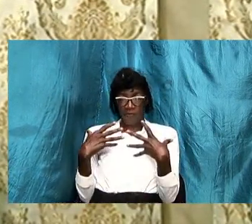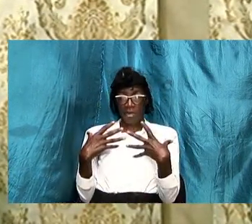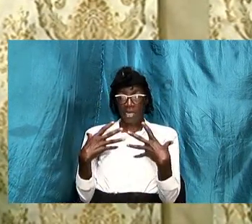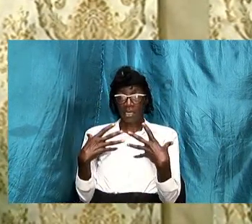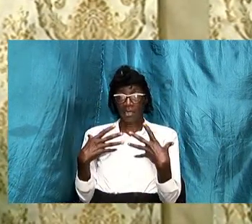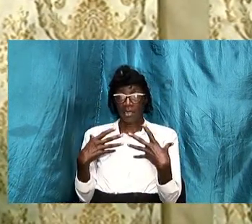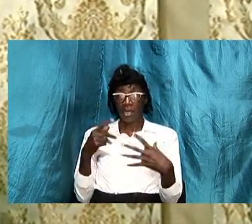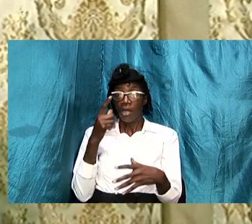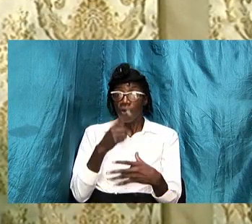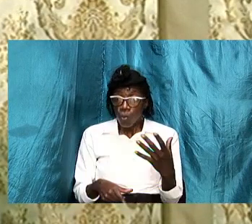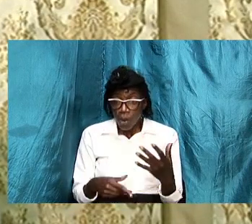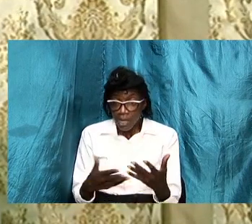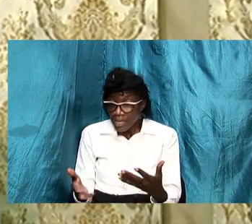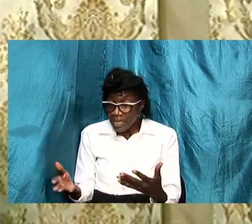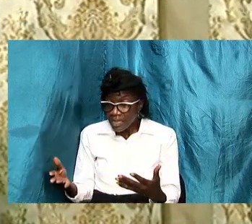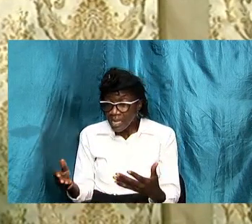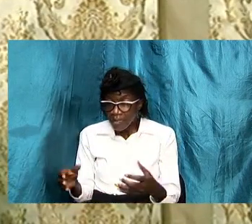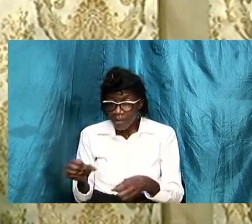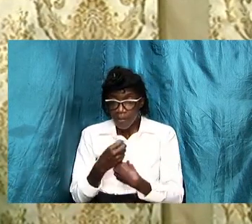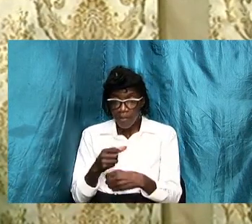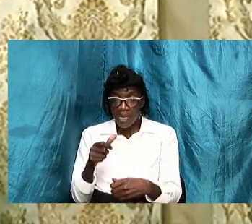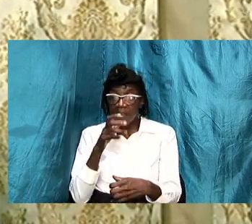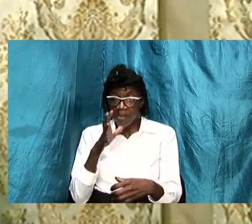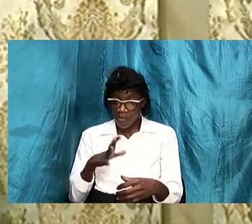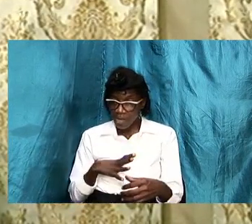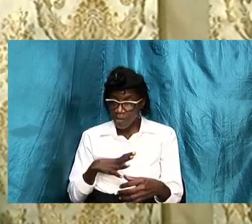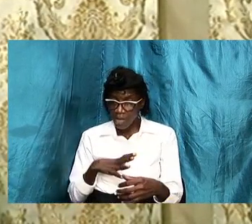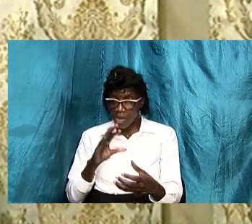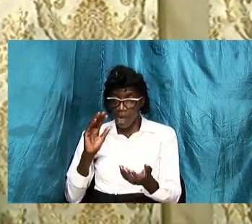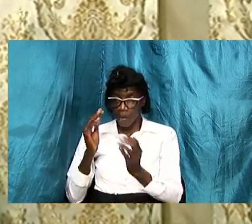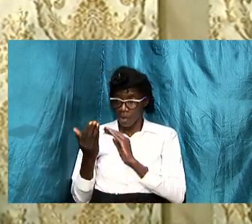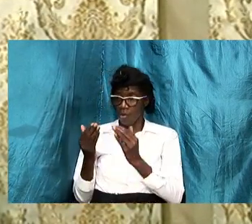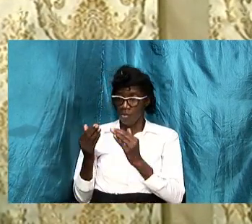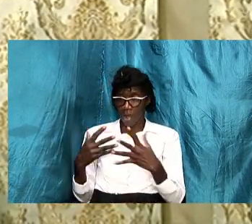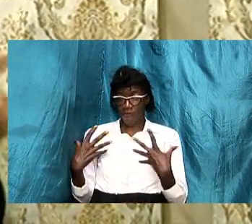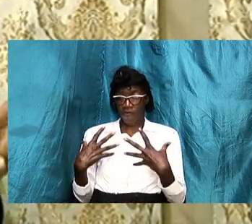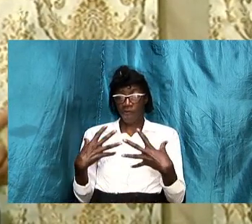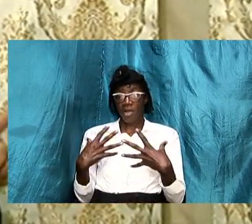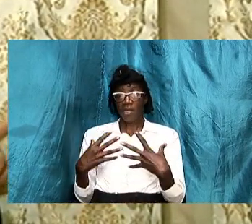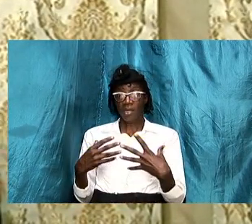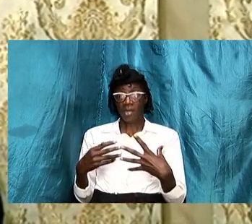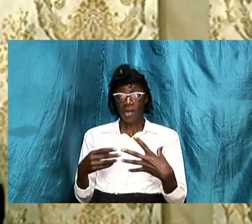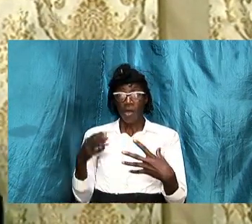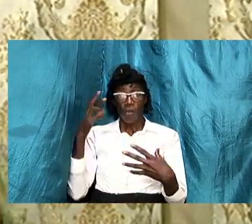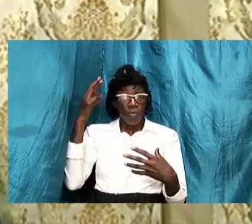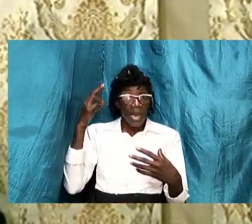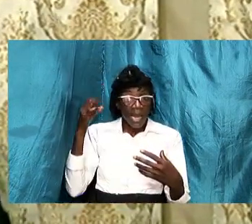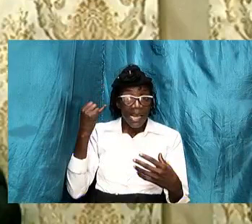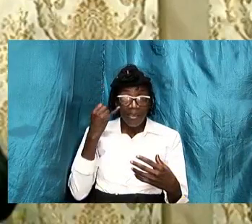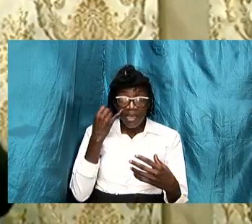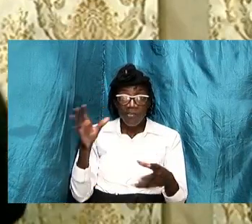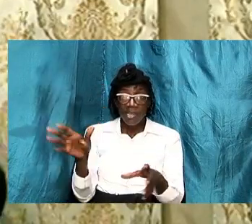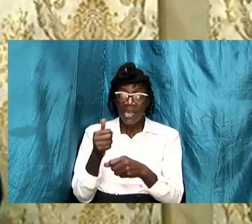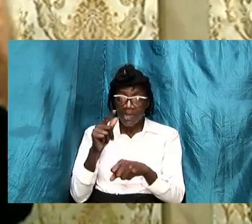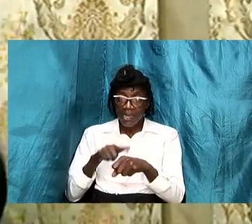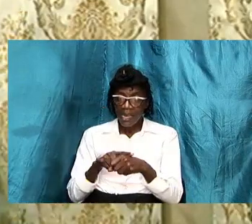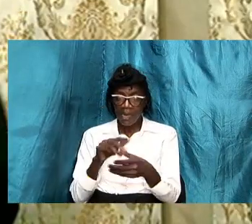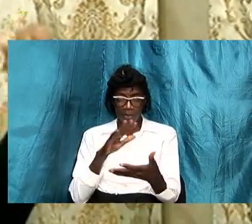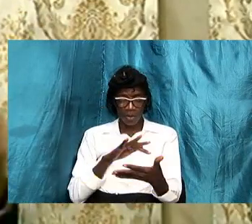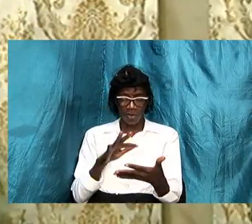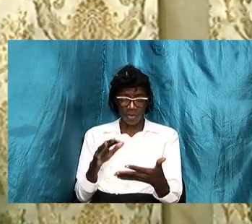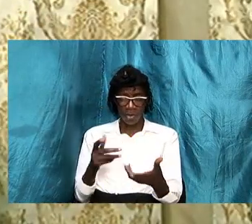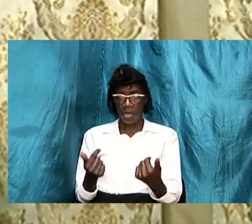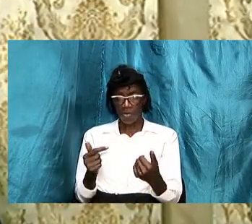cause a female to become frightened we will recognize if we take the time out to study and to come to